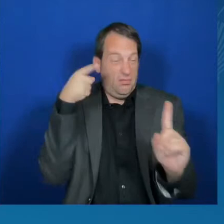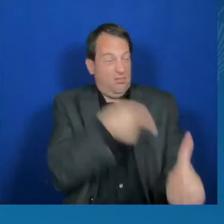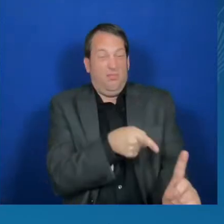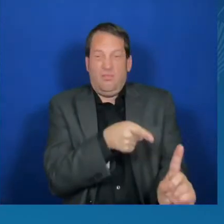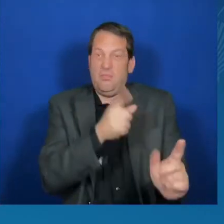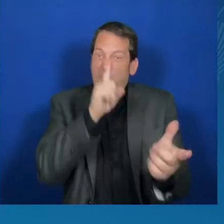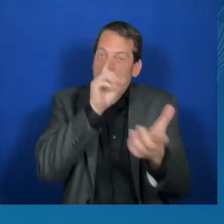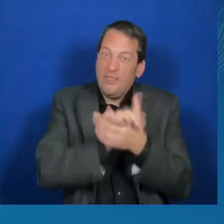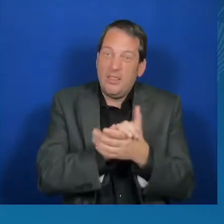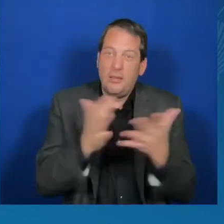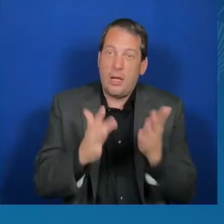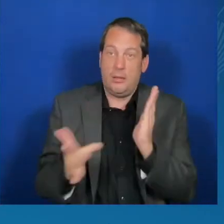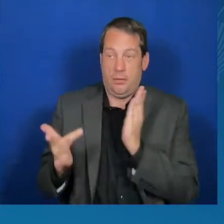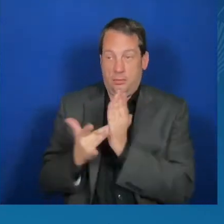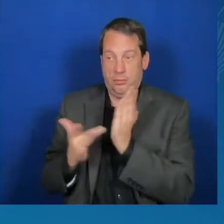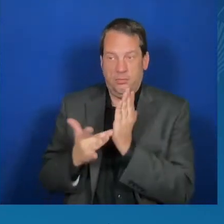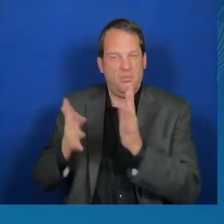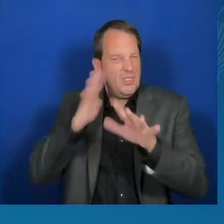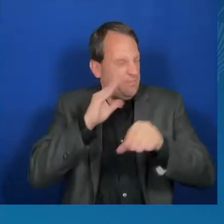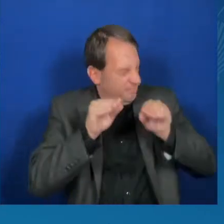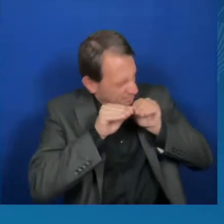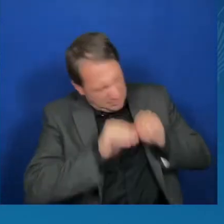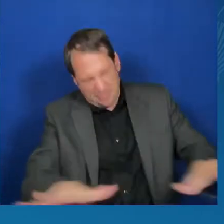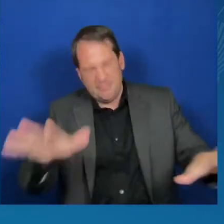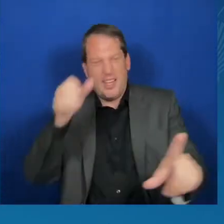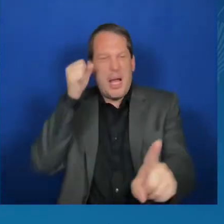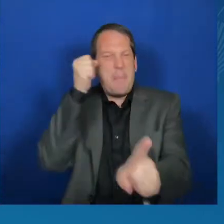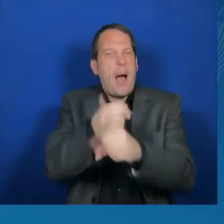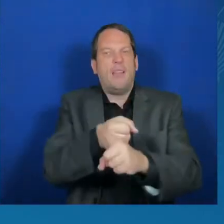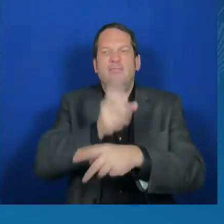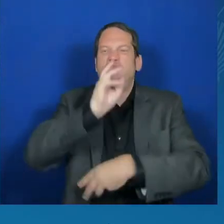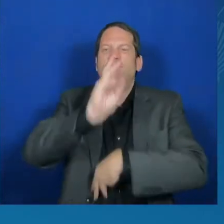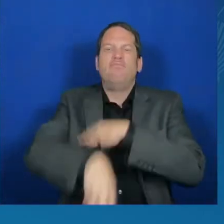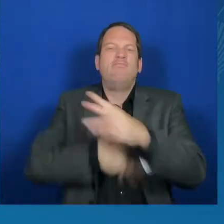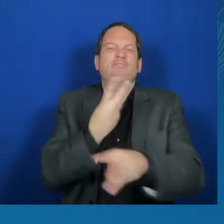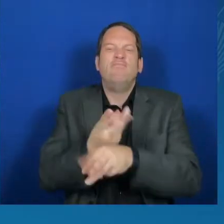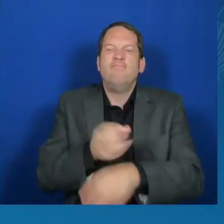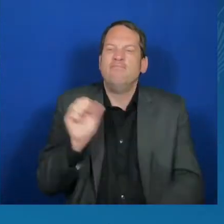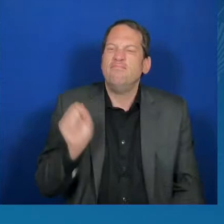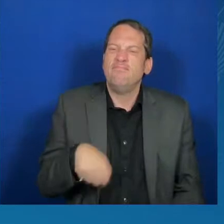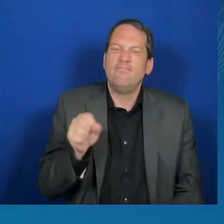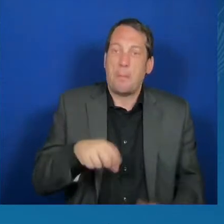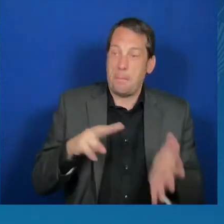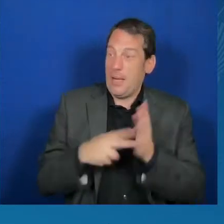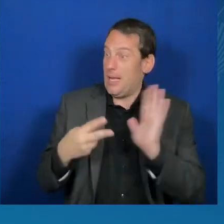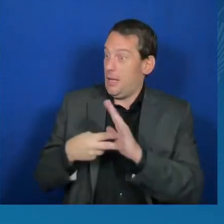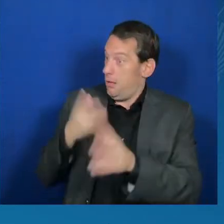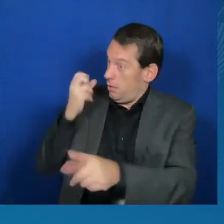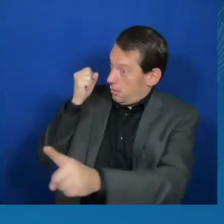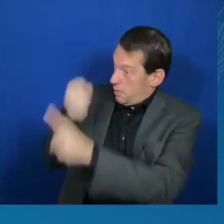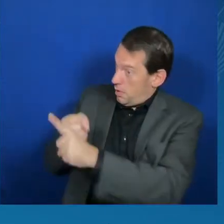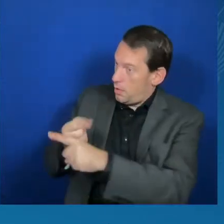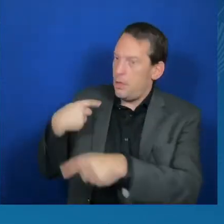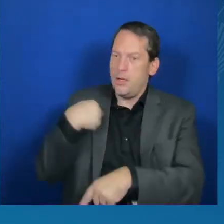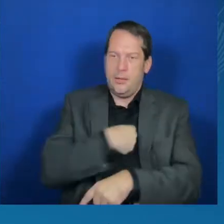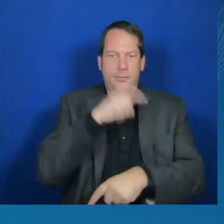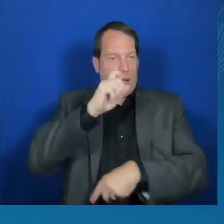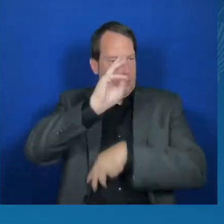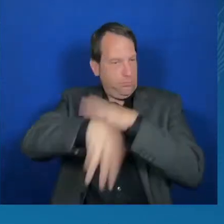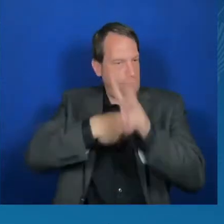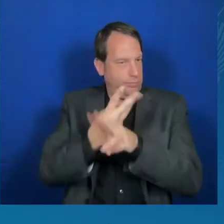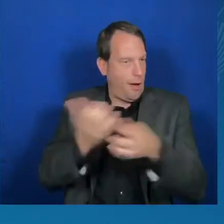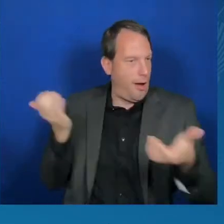action. And so, to provide order and stability in the midst of global technological